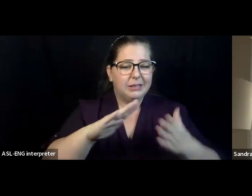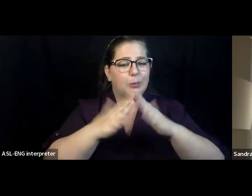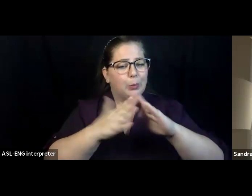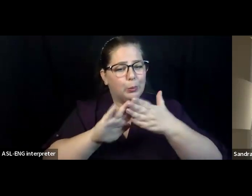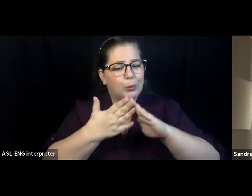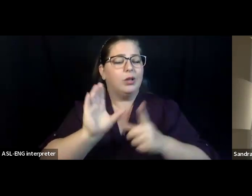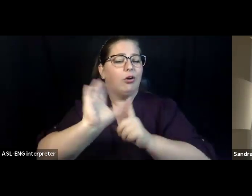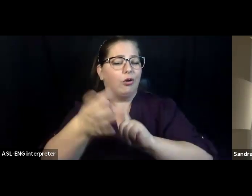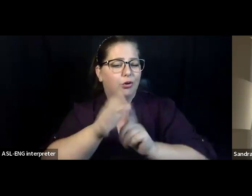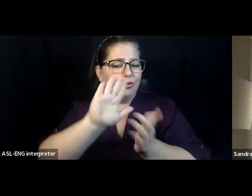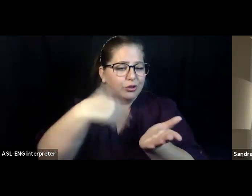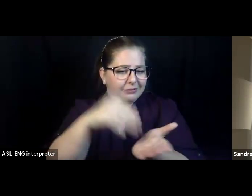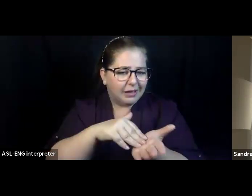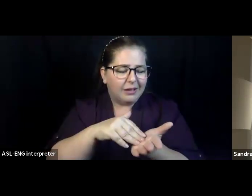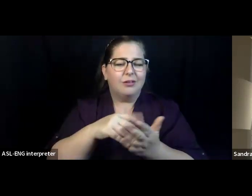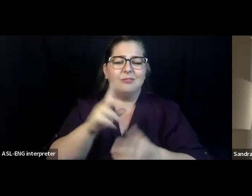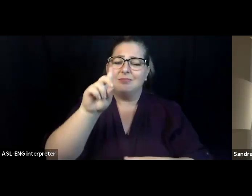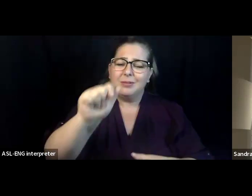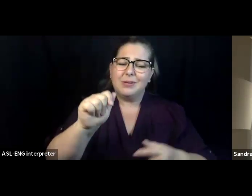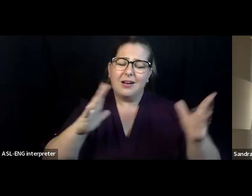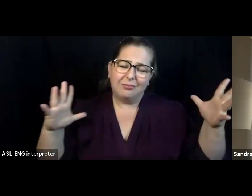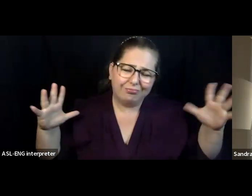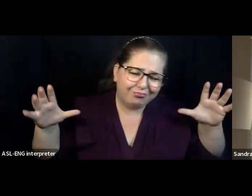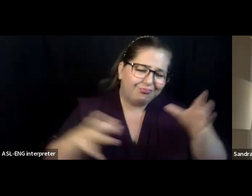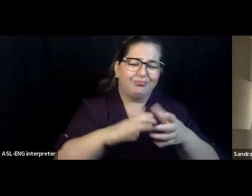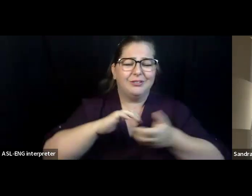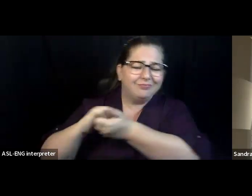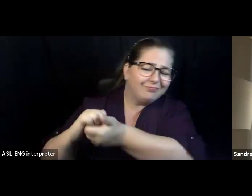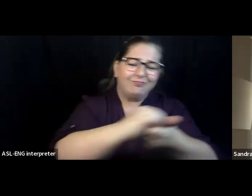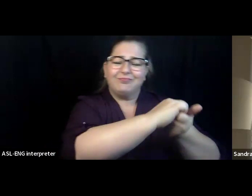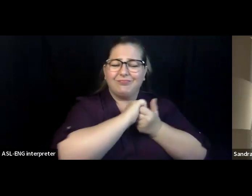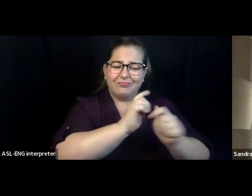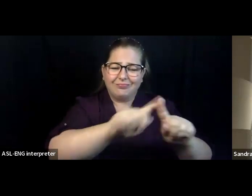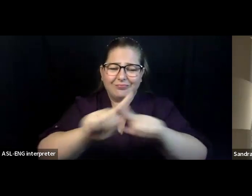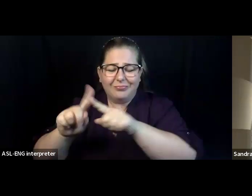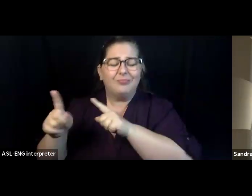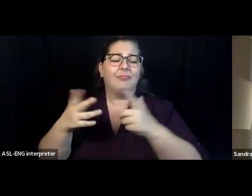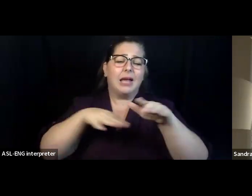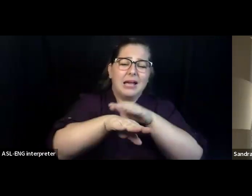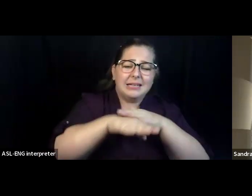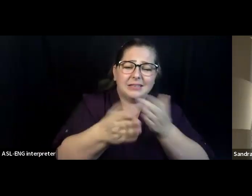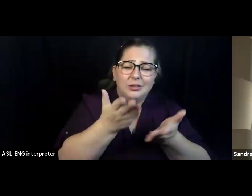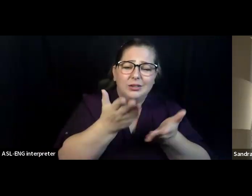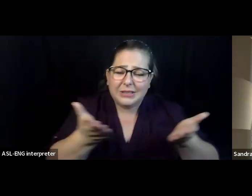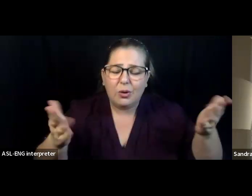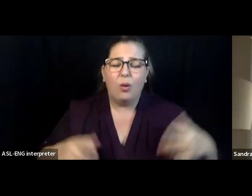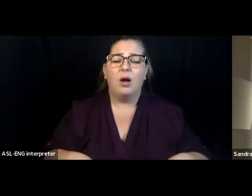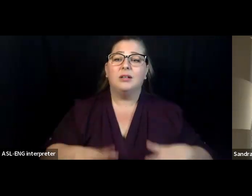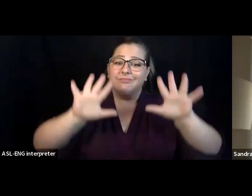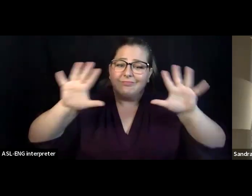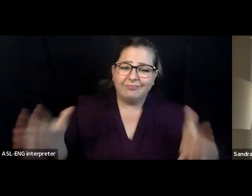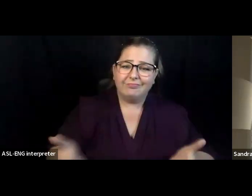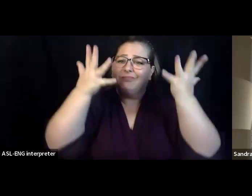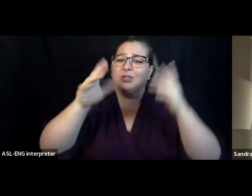resources, advance social justice, and foster disability culture, community, and pride. And